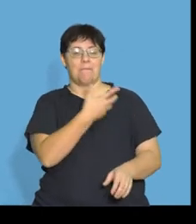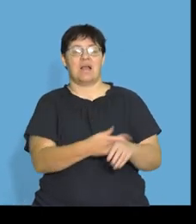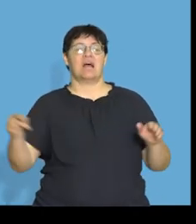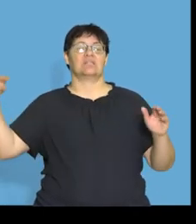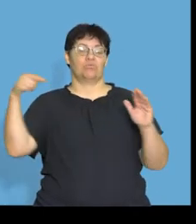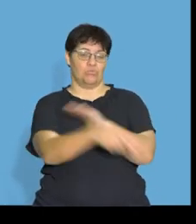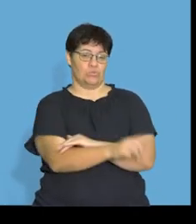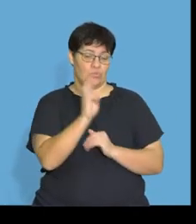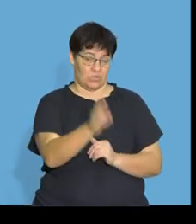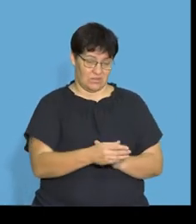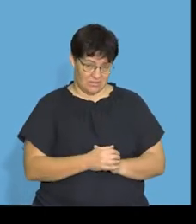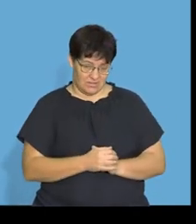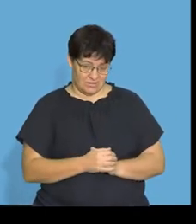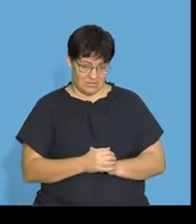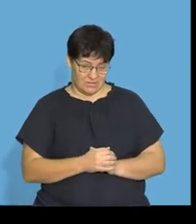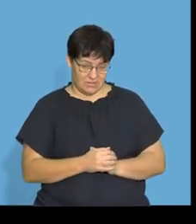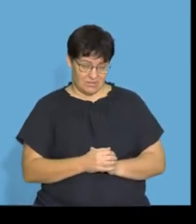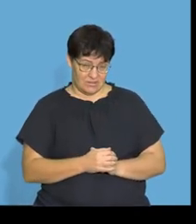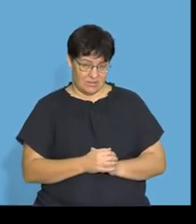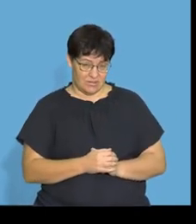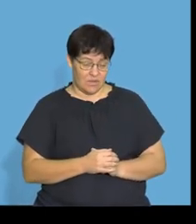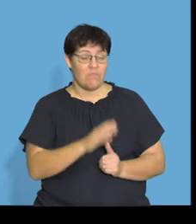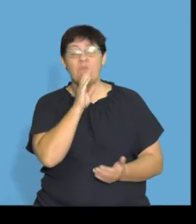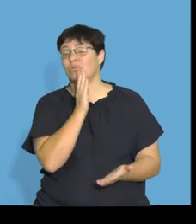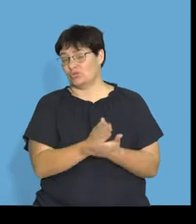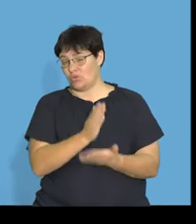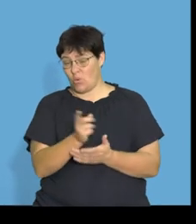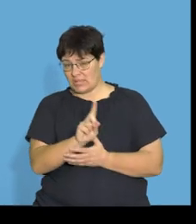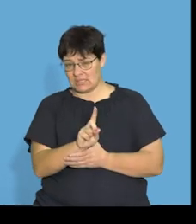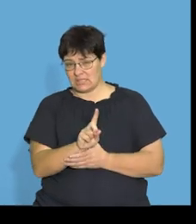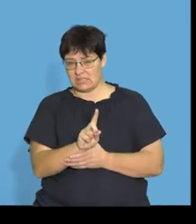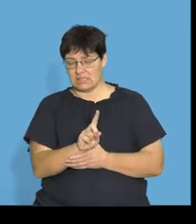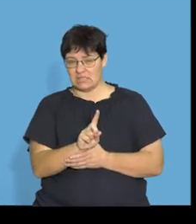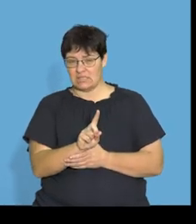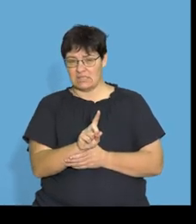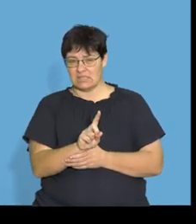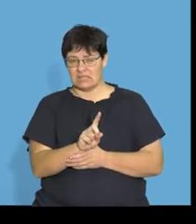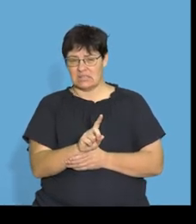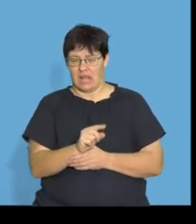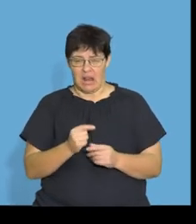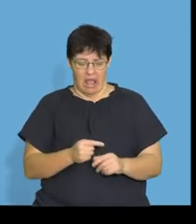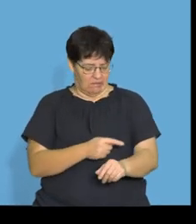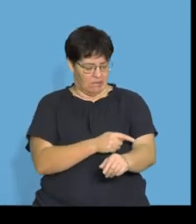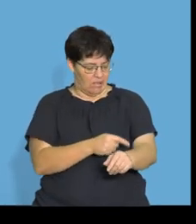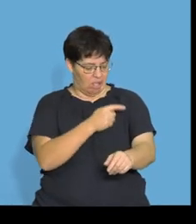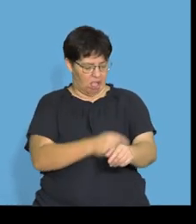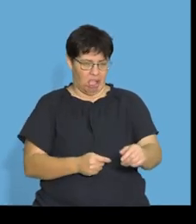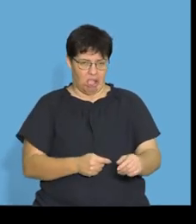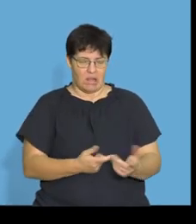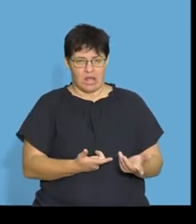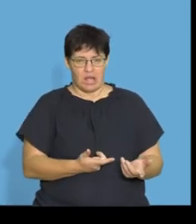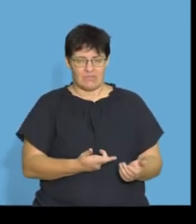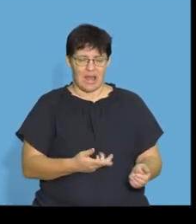is going to be a loss of blood. So, what you want to do to make sure, right, is that if you have a damaged